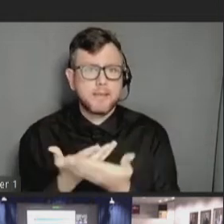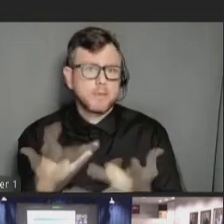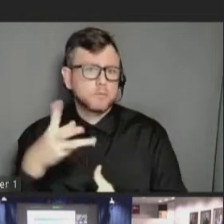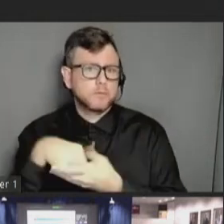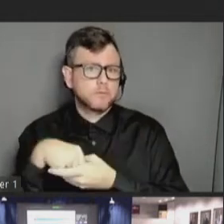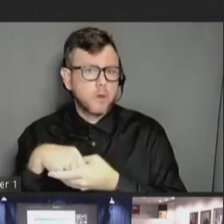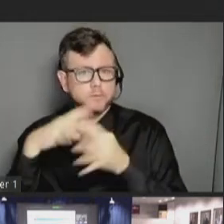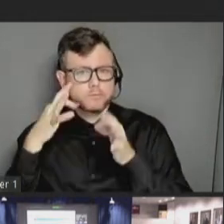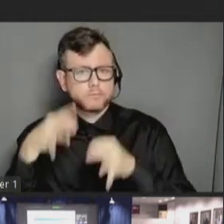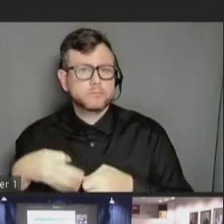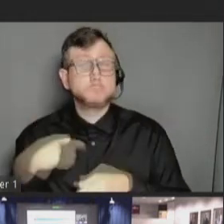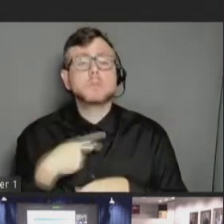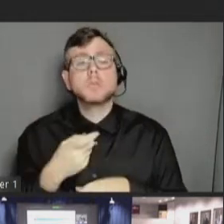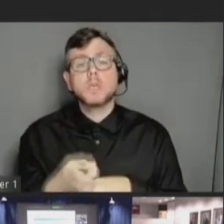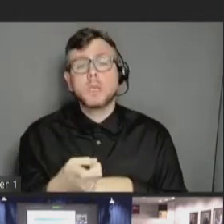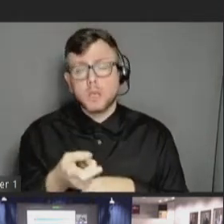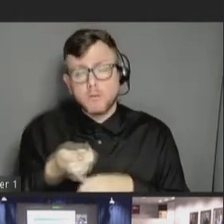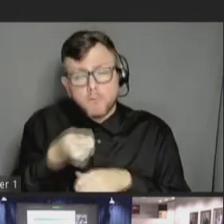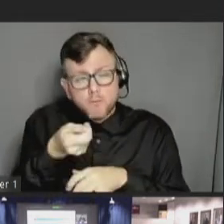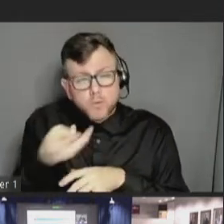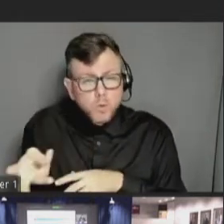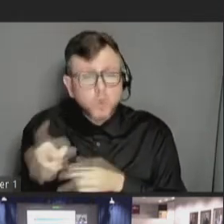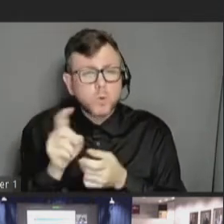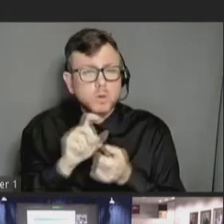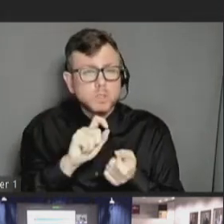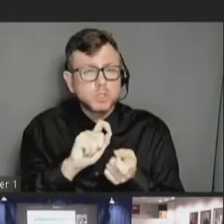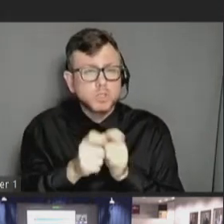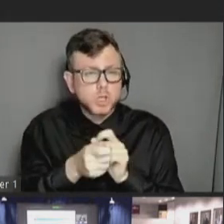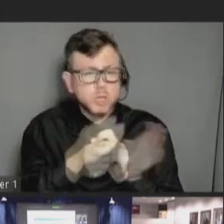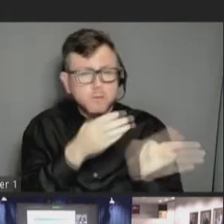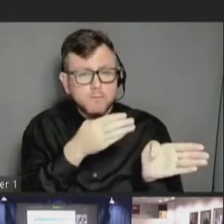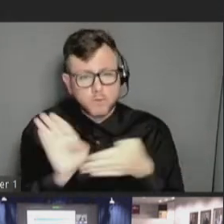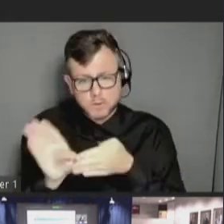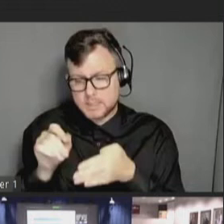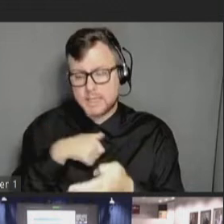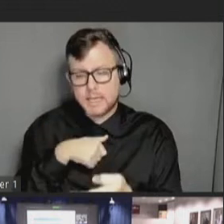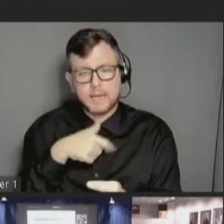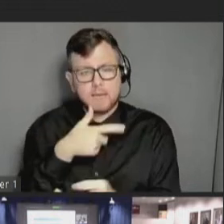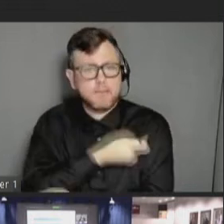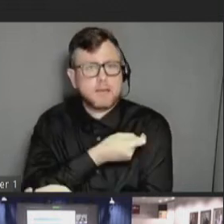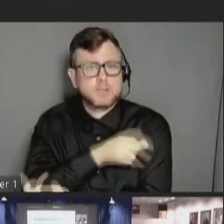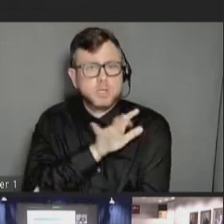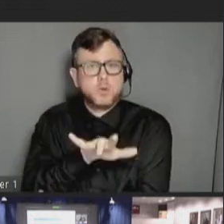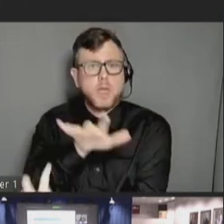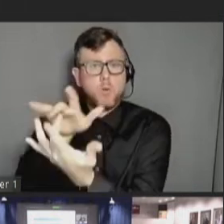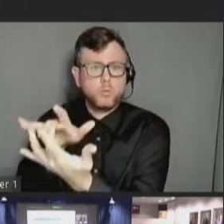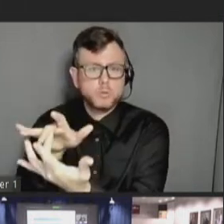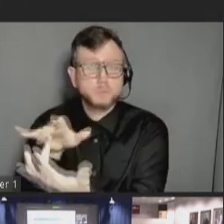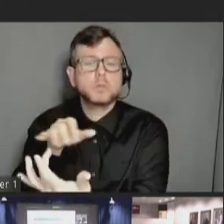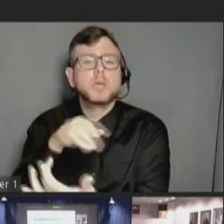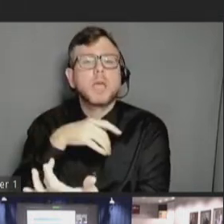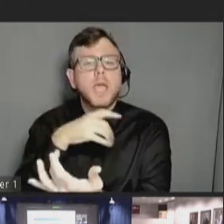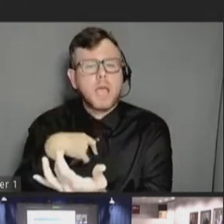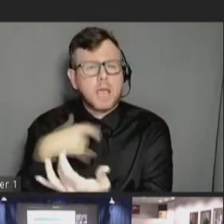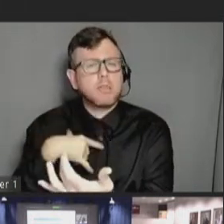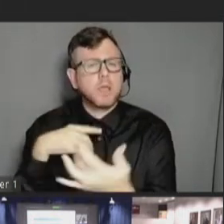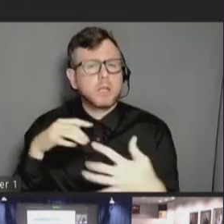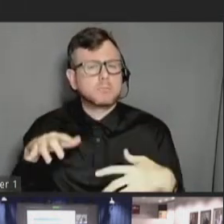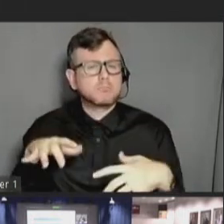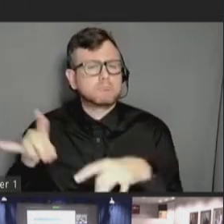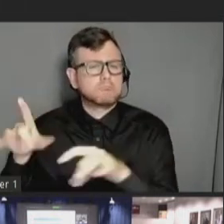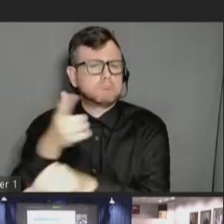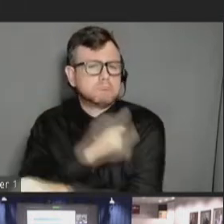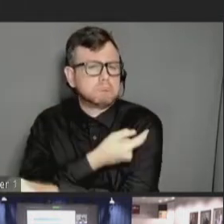want to highlight that a handful are choosing to focus on vaccine outreach and uptake in case